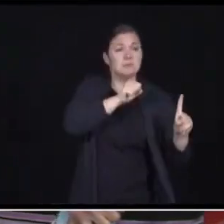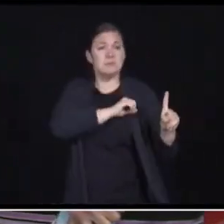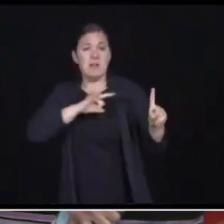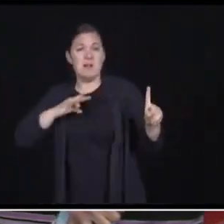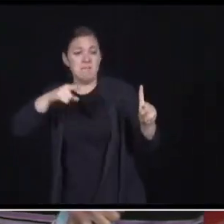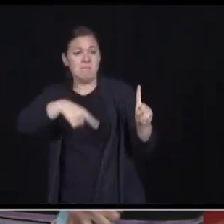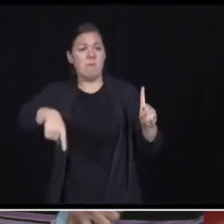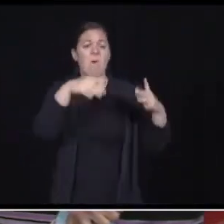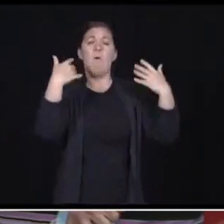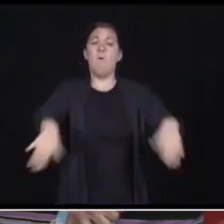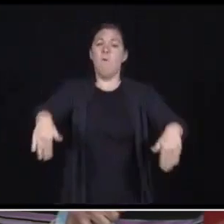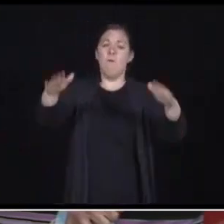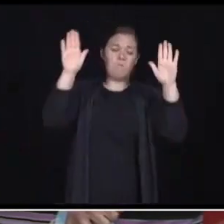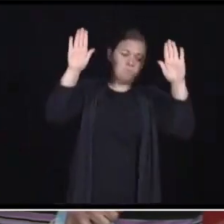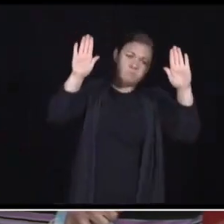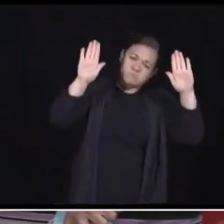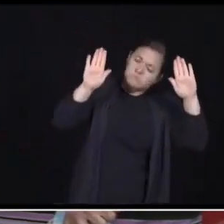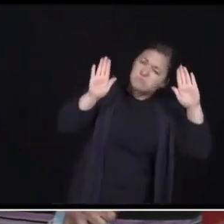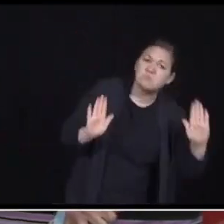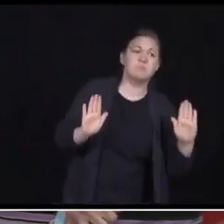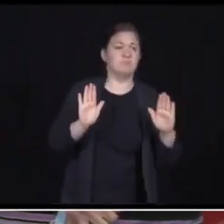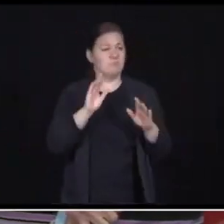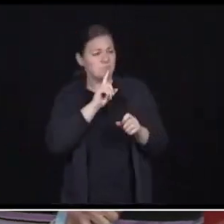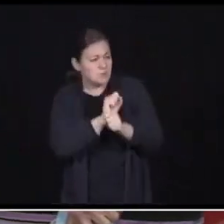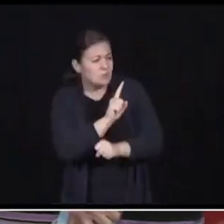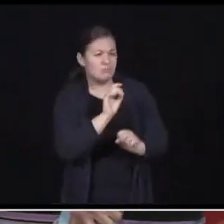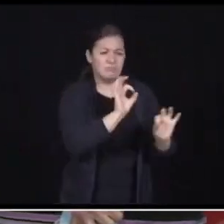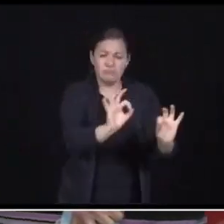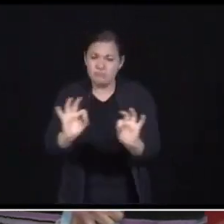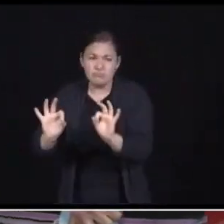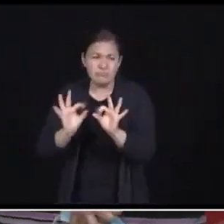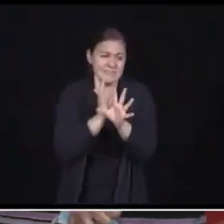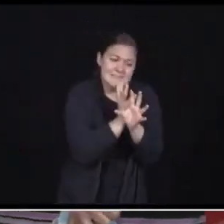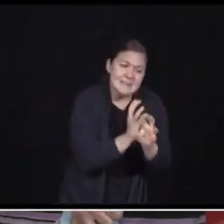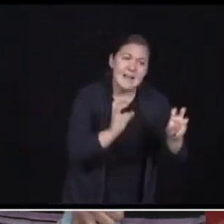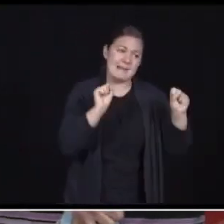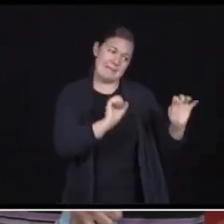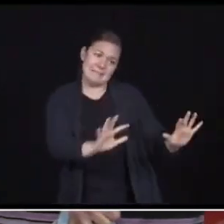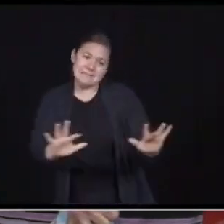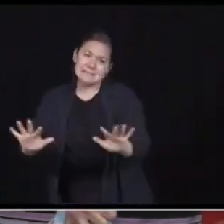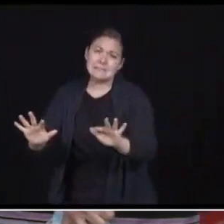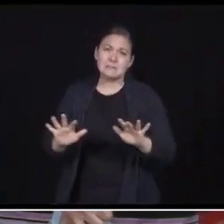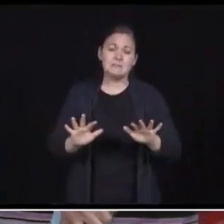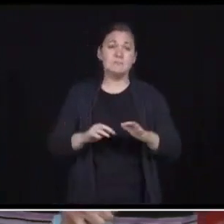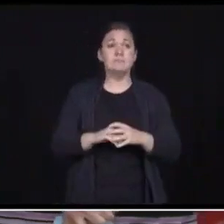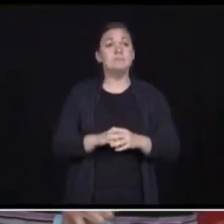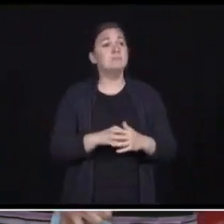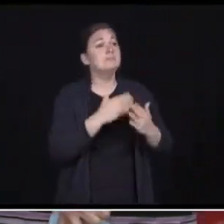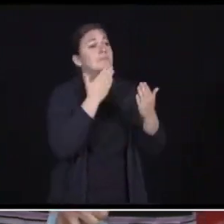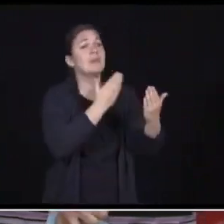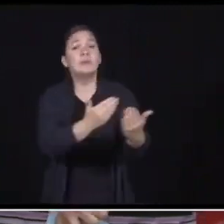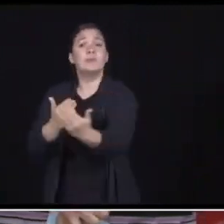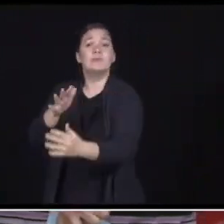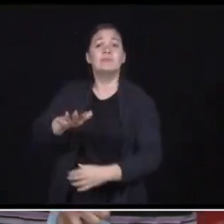been doing a tremendous job to keep the classrooms as safe as possible. And it is thanks to their collective efforts that